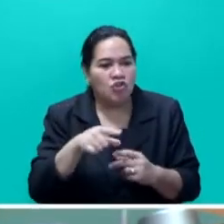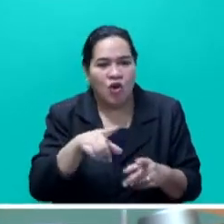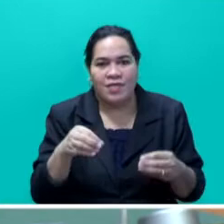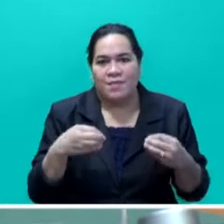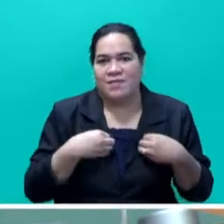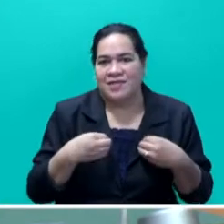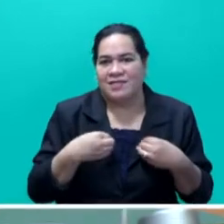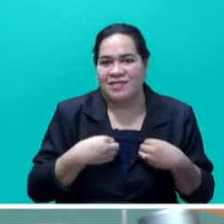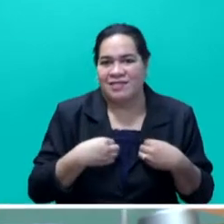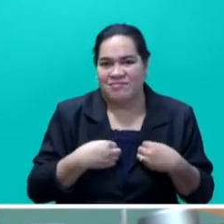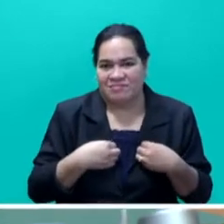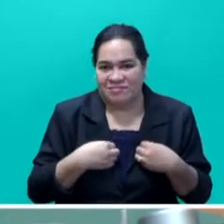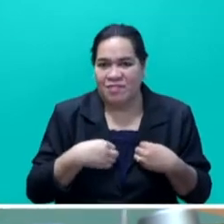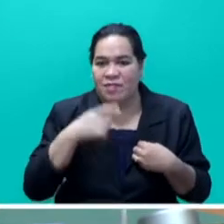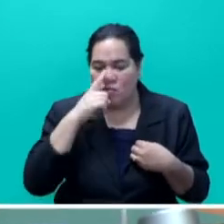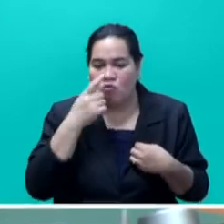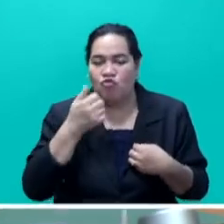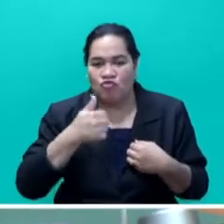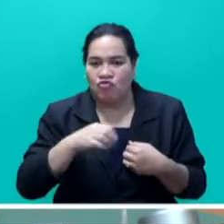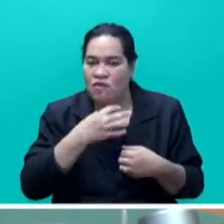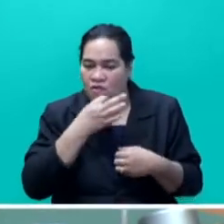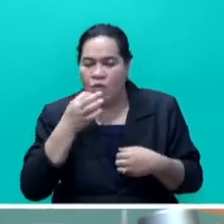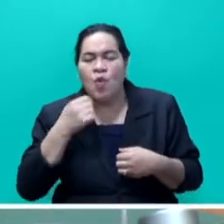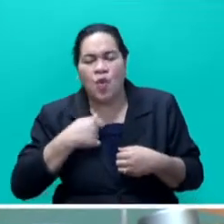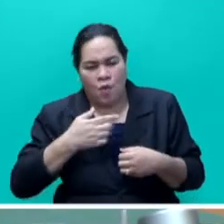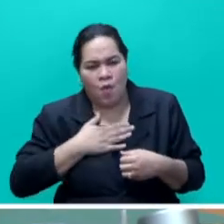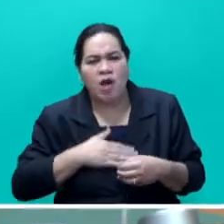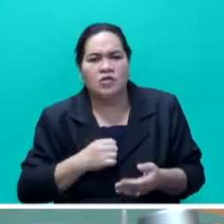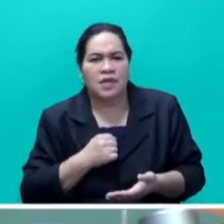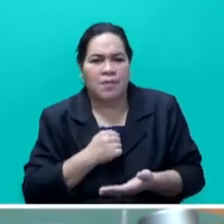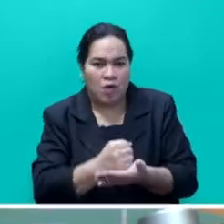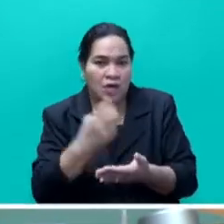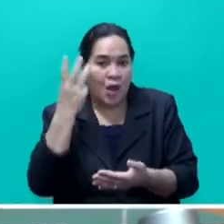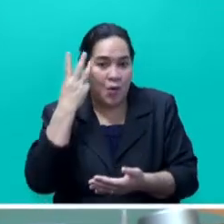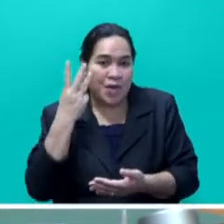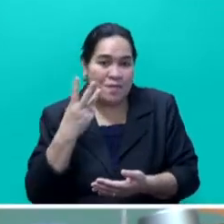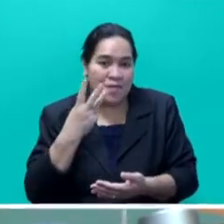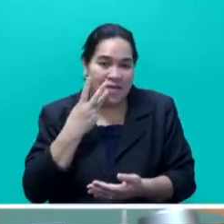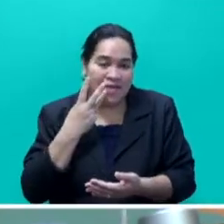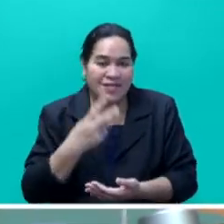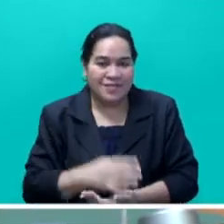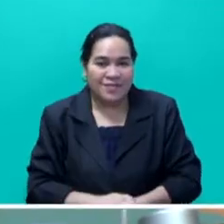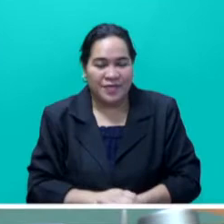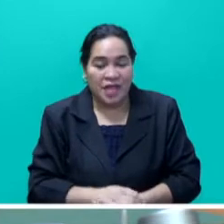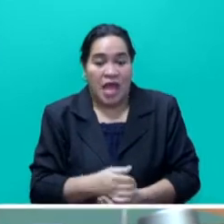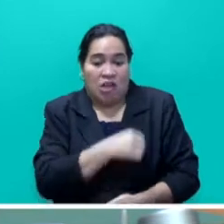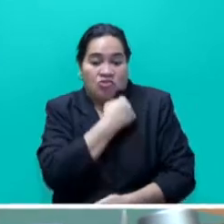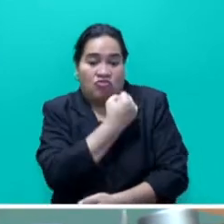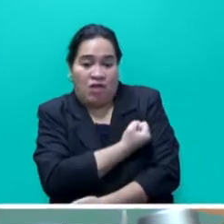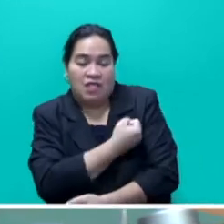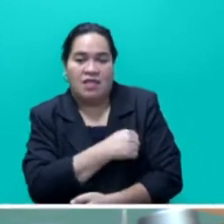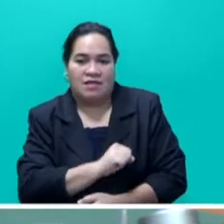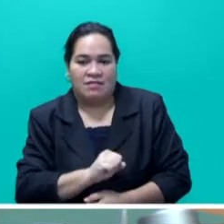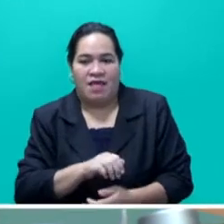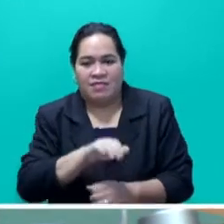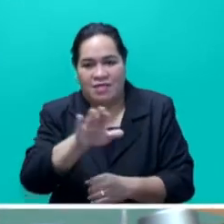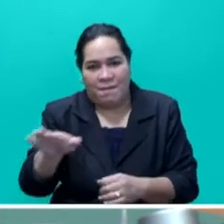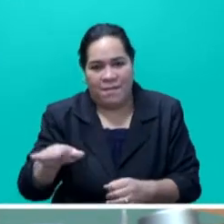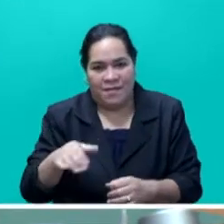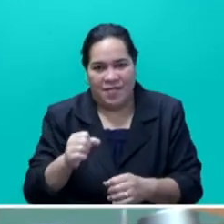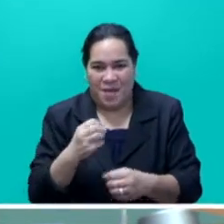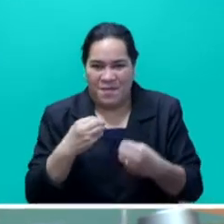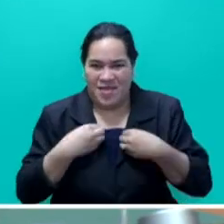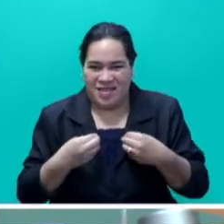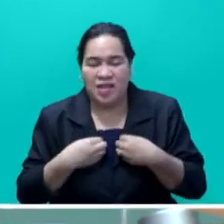sector. Mr Speaker Sayer, we want to support our women entrepreneurs and strengthen their footing in this sector. So we are looking